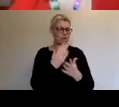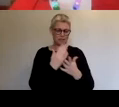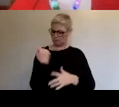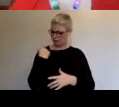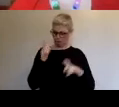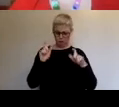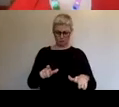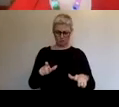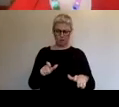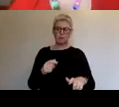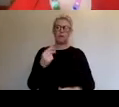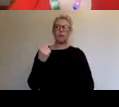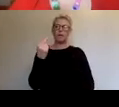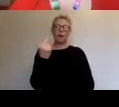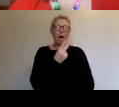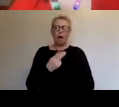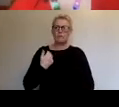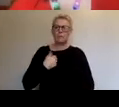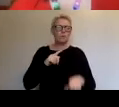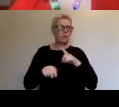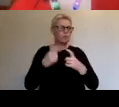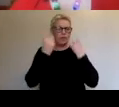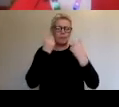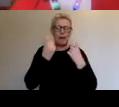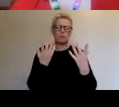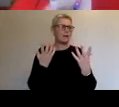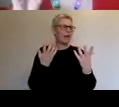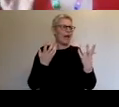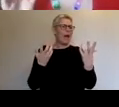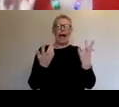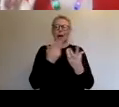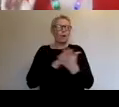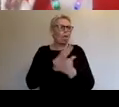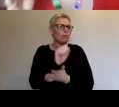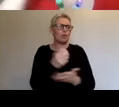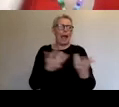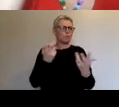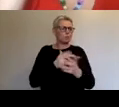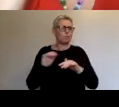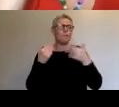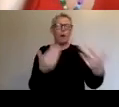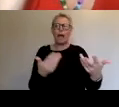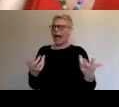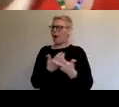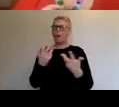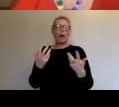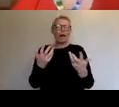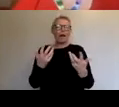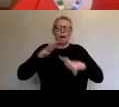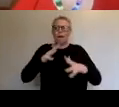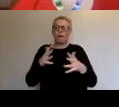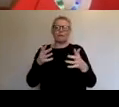content production, around rights management for their own intellectual property amongst kind of the devastating blow that was happening to the sector with